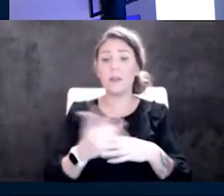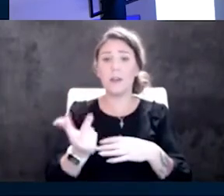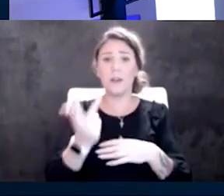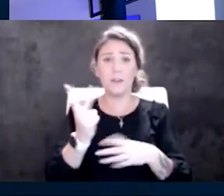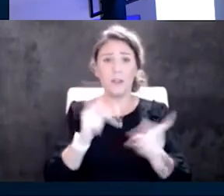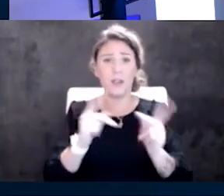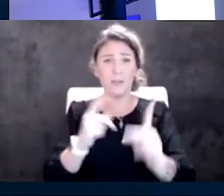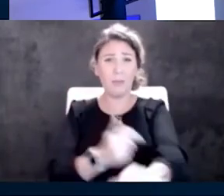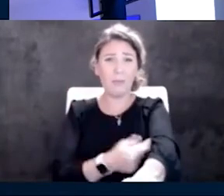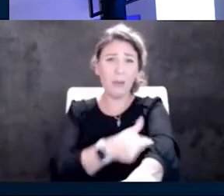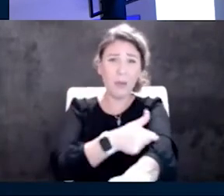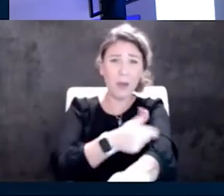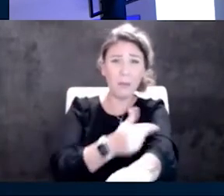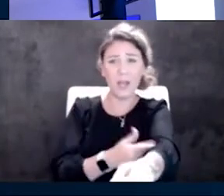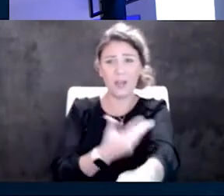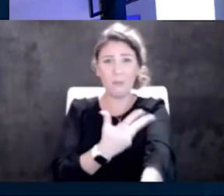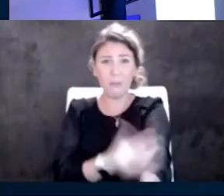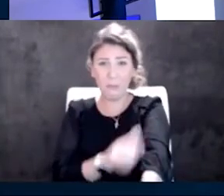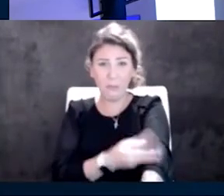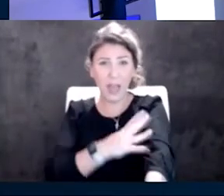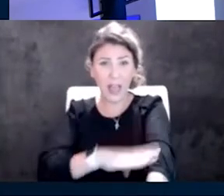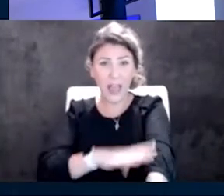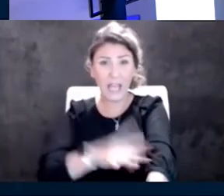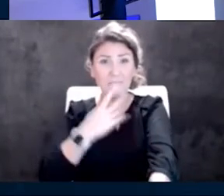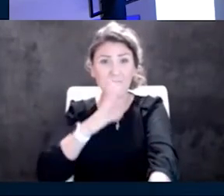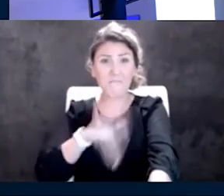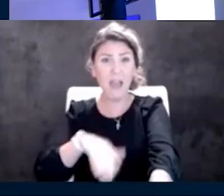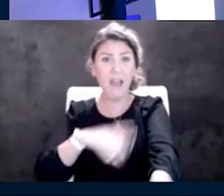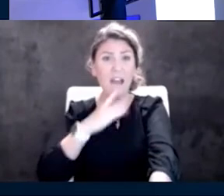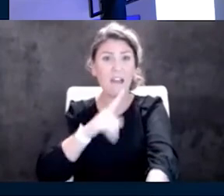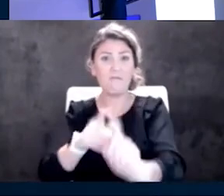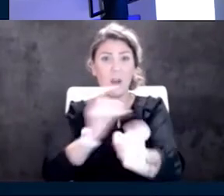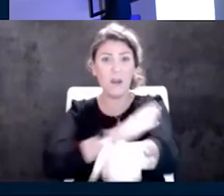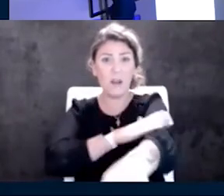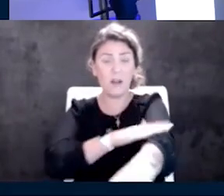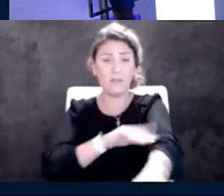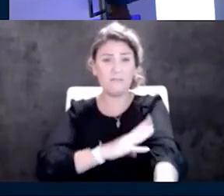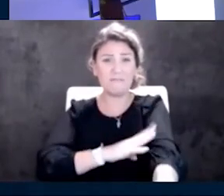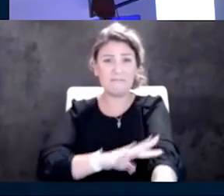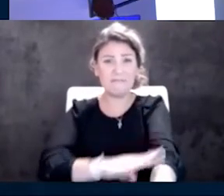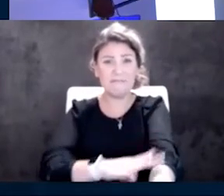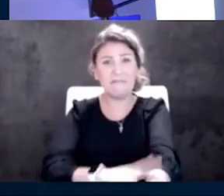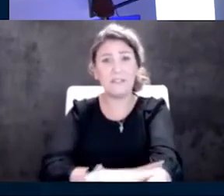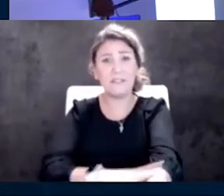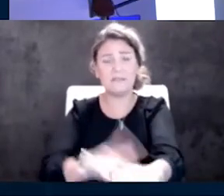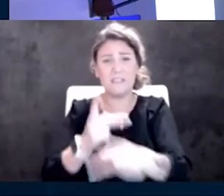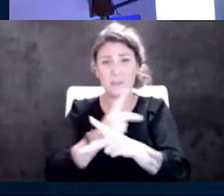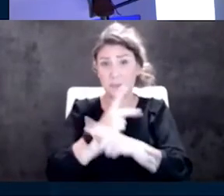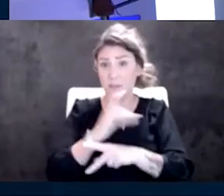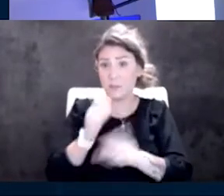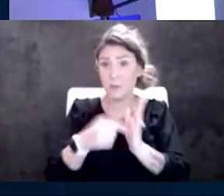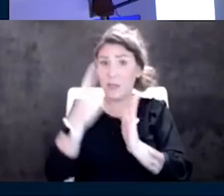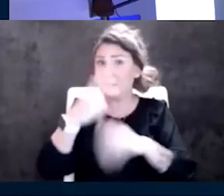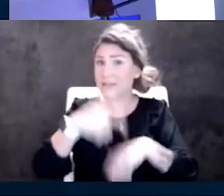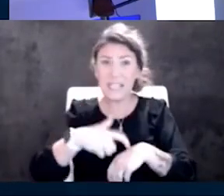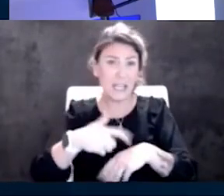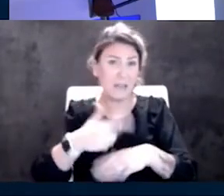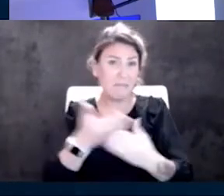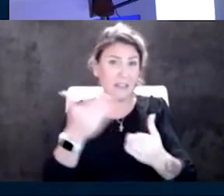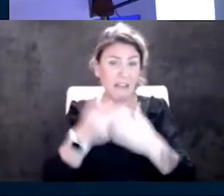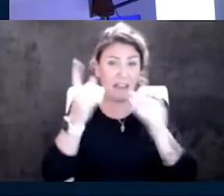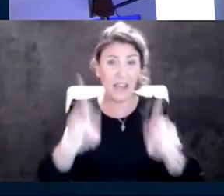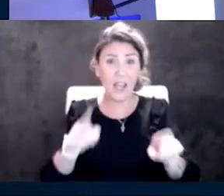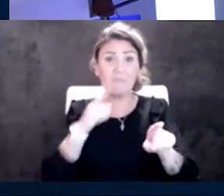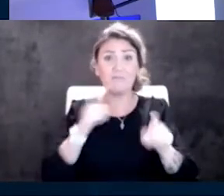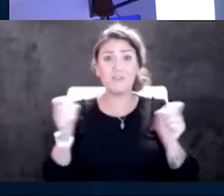She ended up bleeding pretty bad down her arm. She was just trying to figure out, is that kind of a one-time fluke thing? She has a fear now